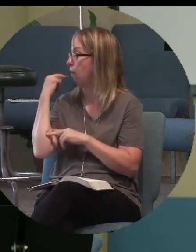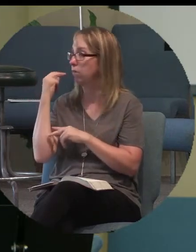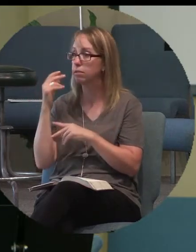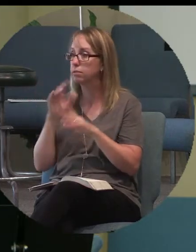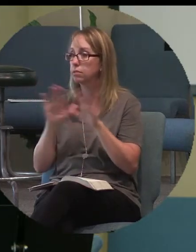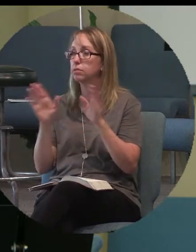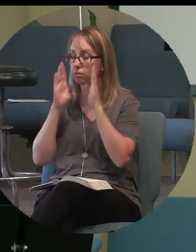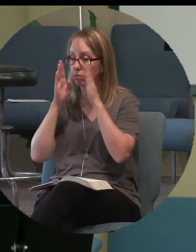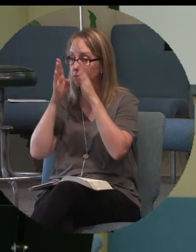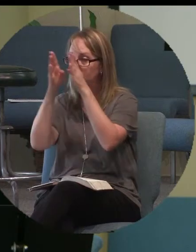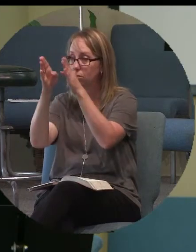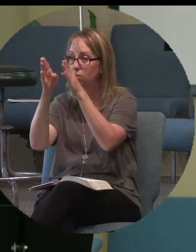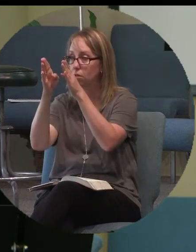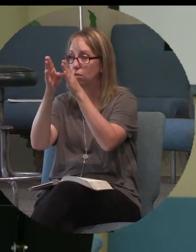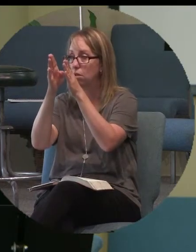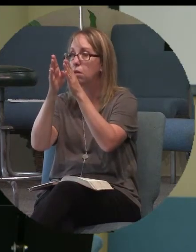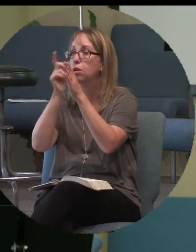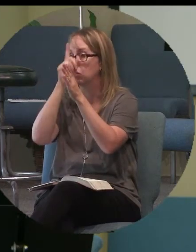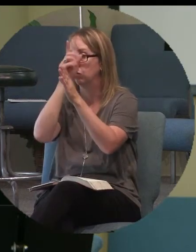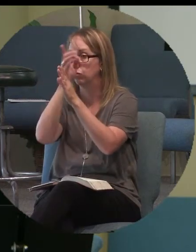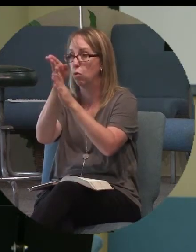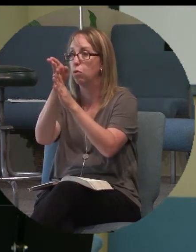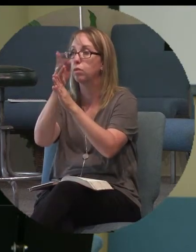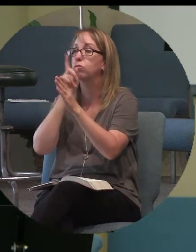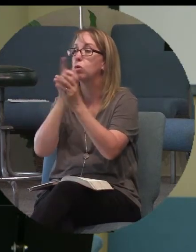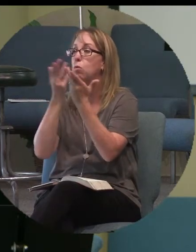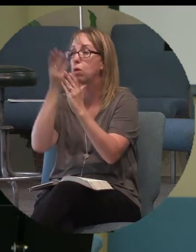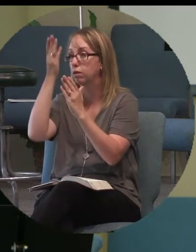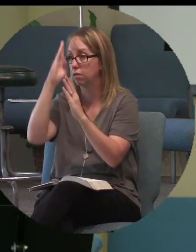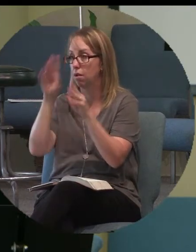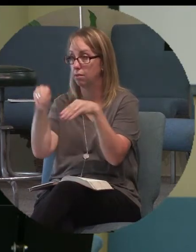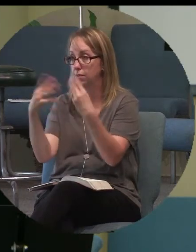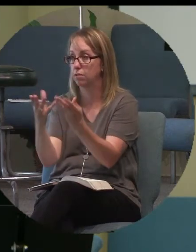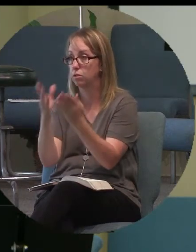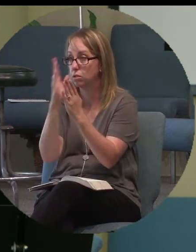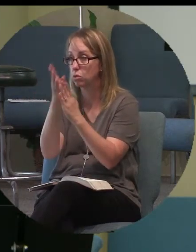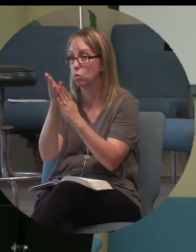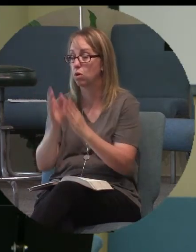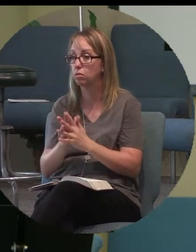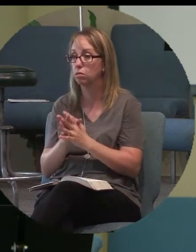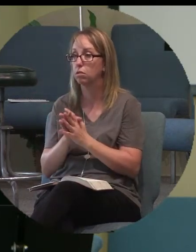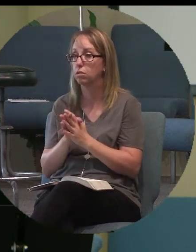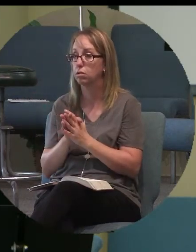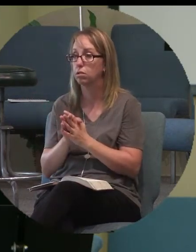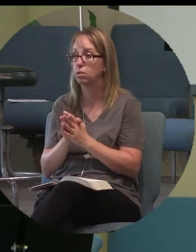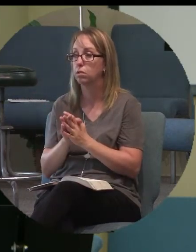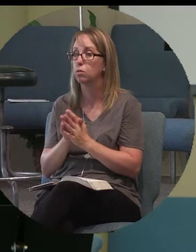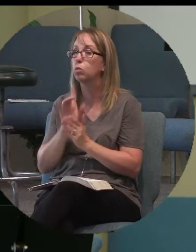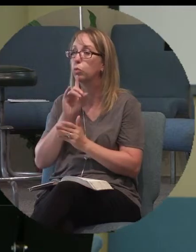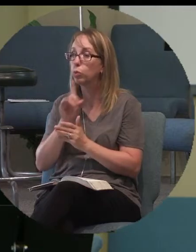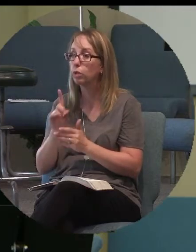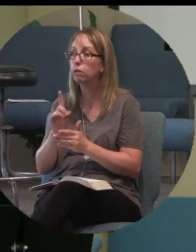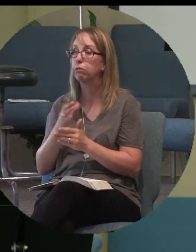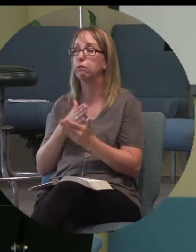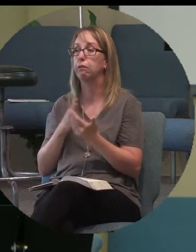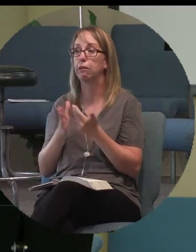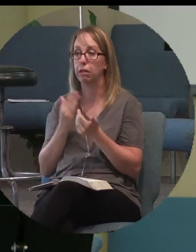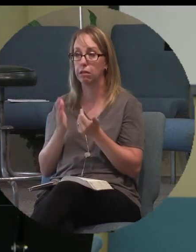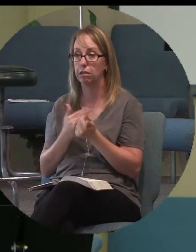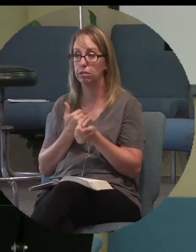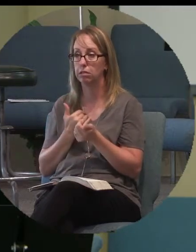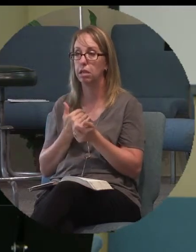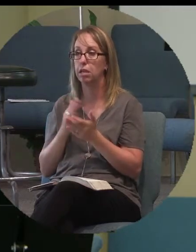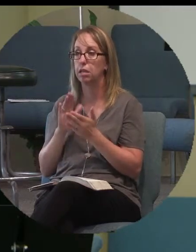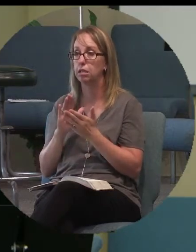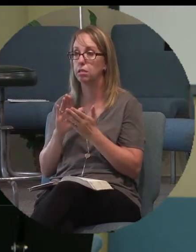but always looking forward for what he's got in store. Man, it's really easy to get